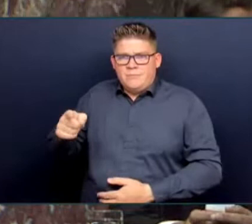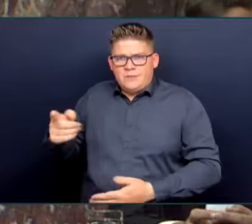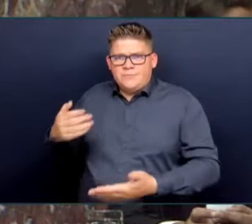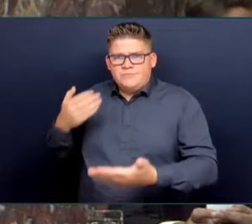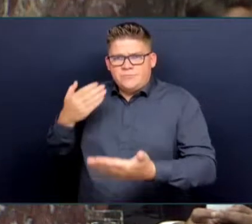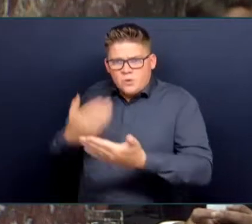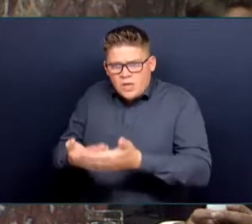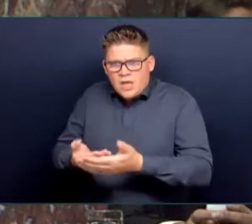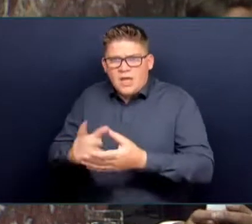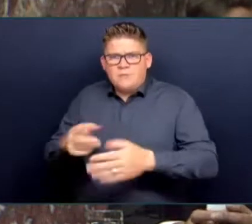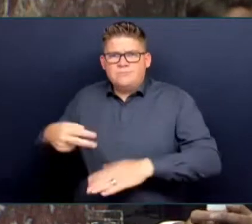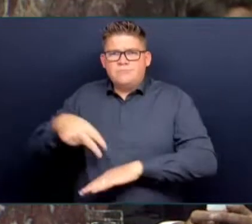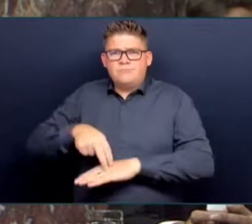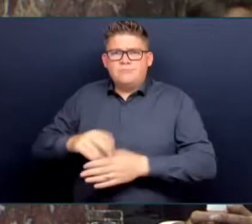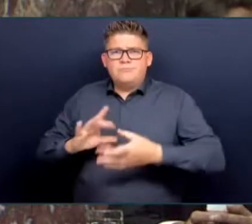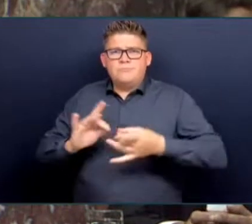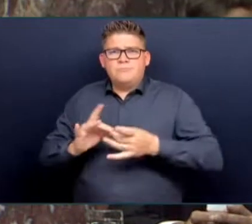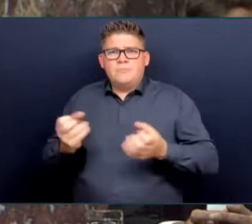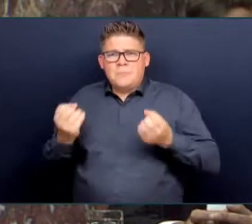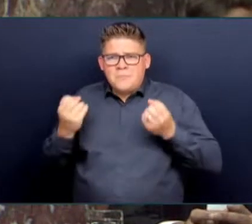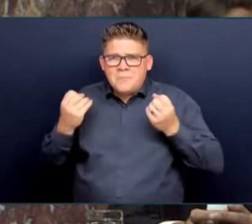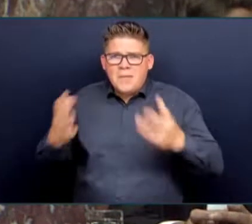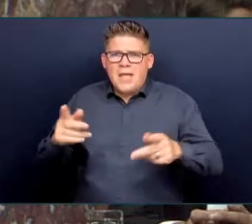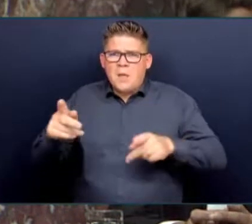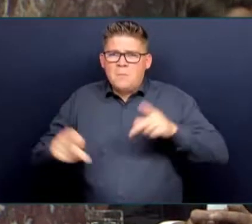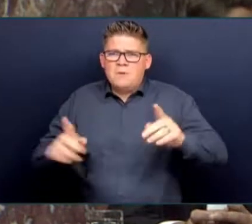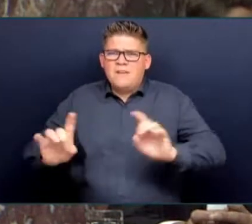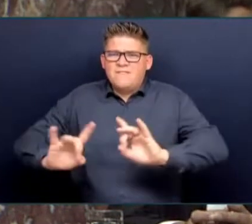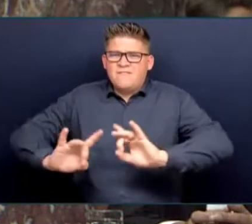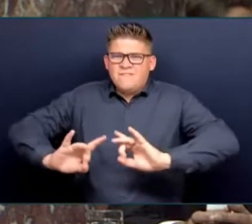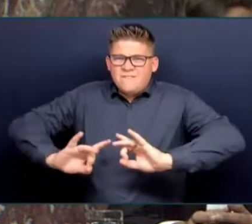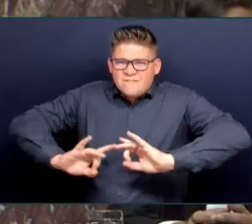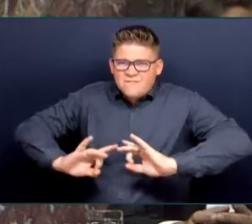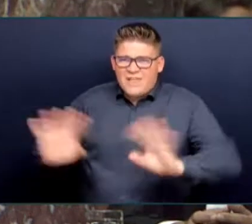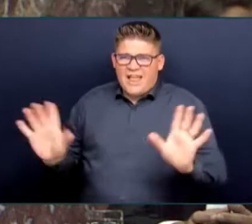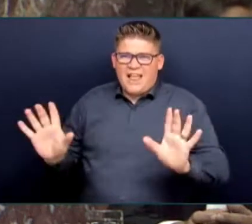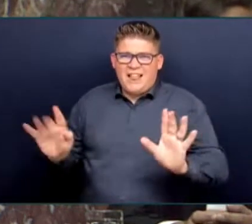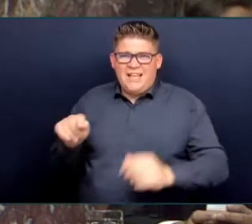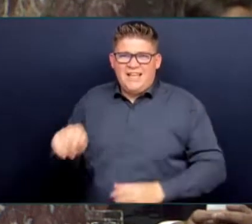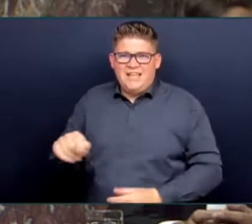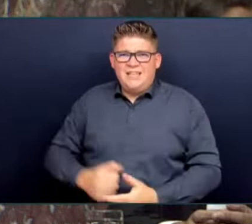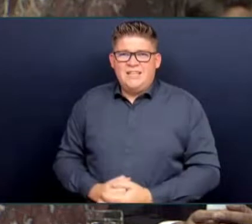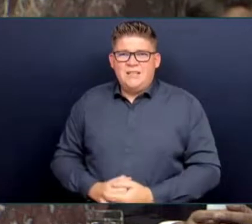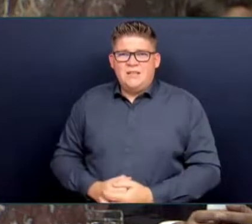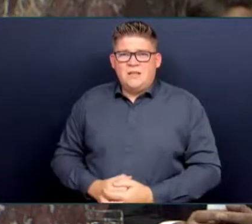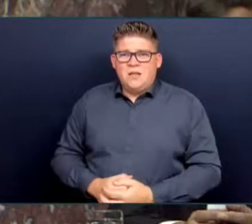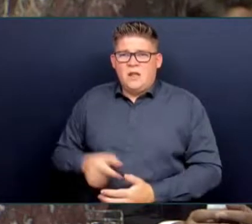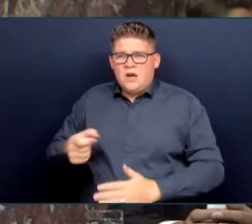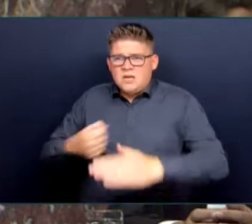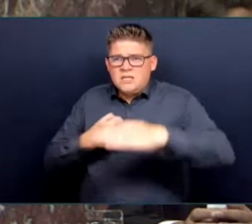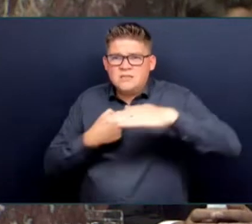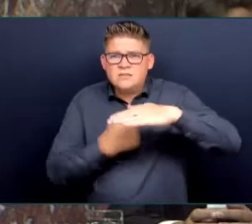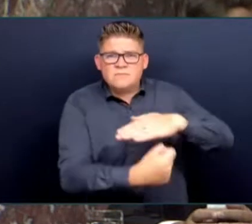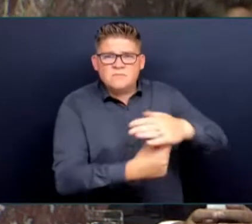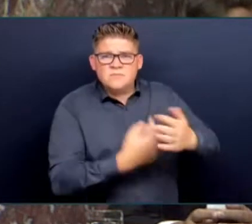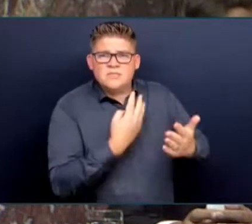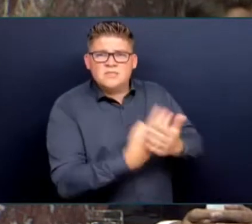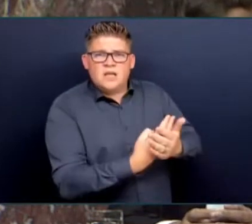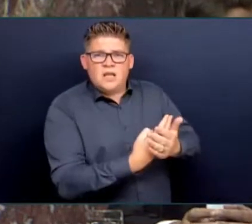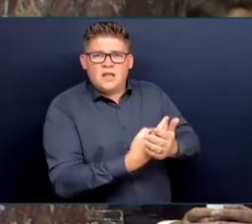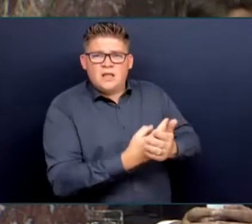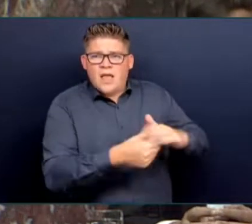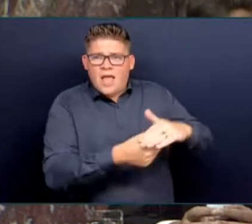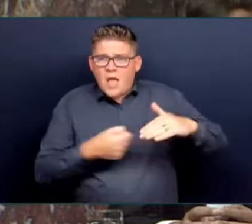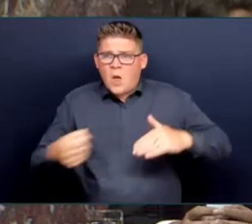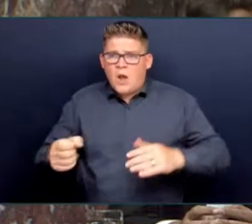offenders are being granted bail only to then victimize someone else while on bail. I was pleased that all provinces agreed that there